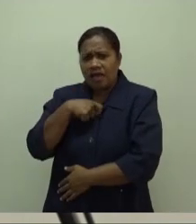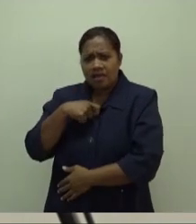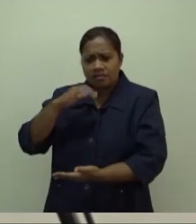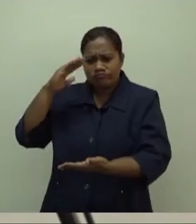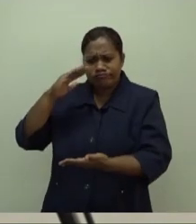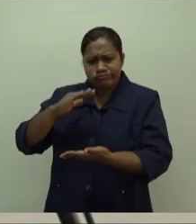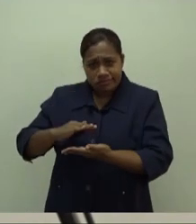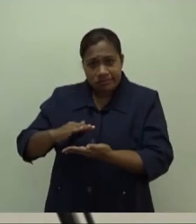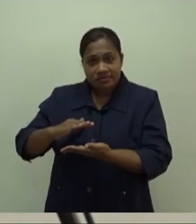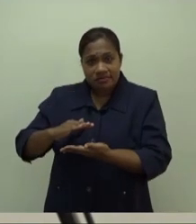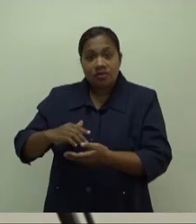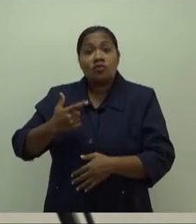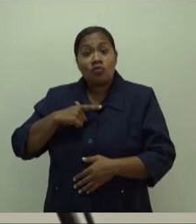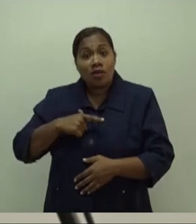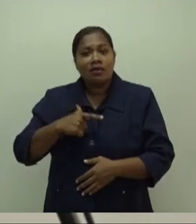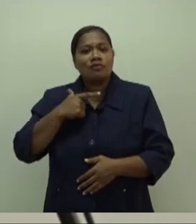to our high rate of vaccination